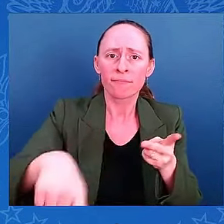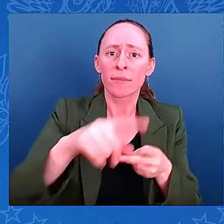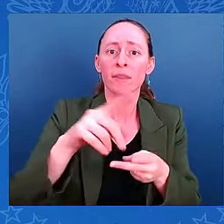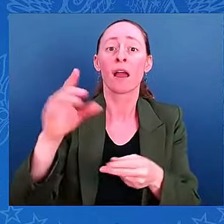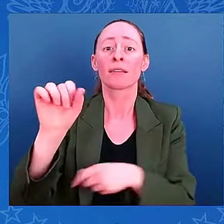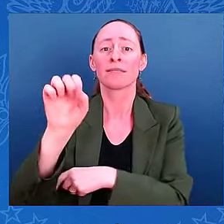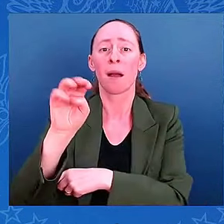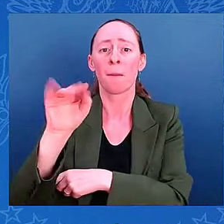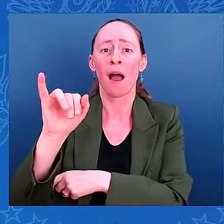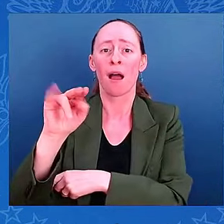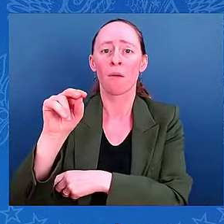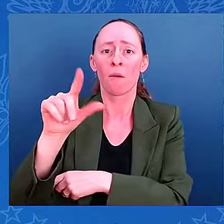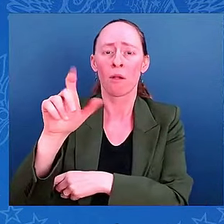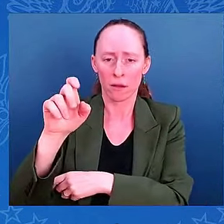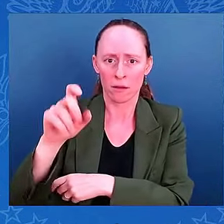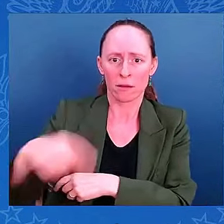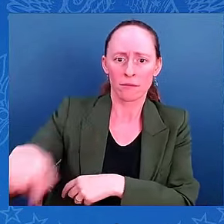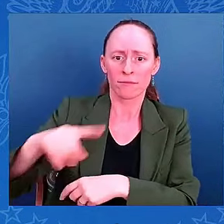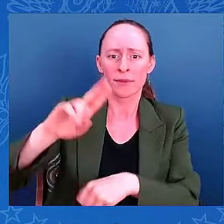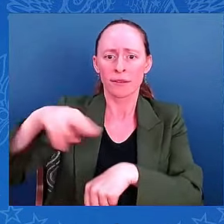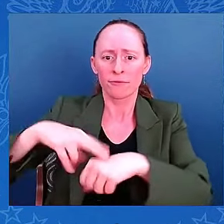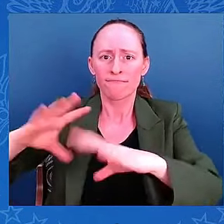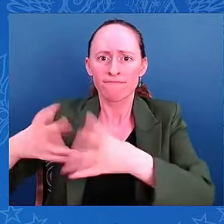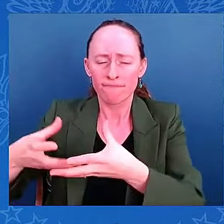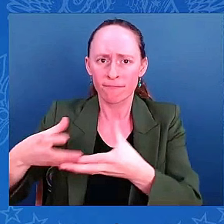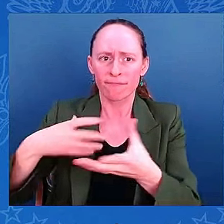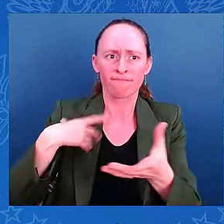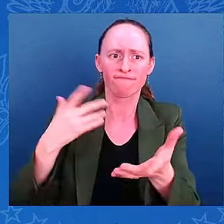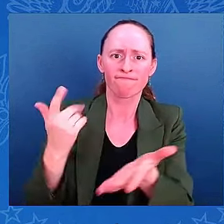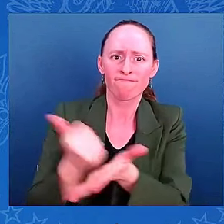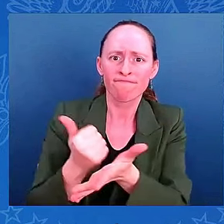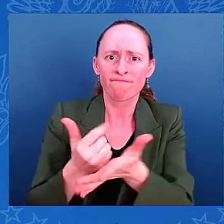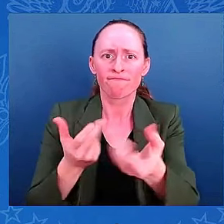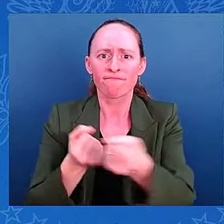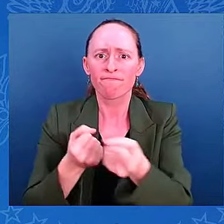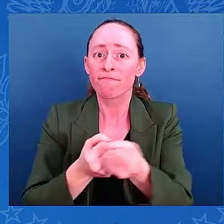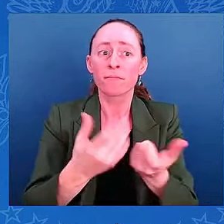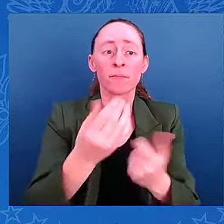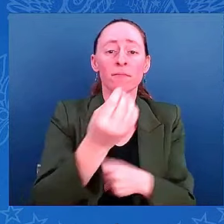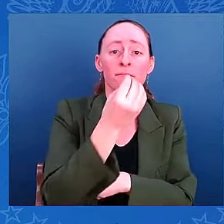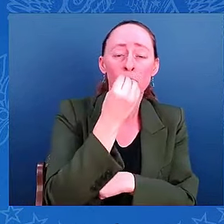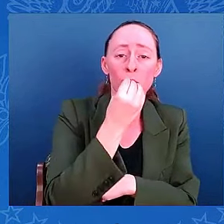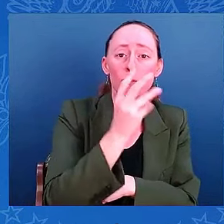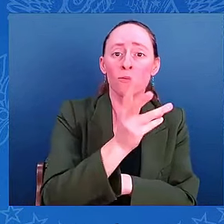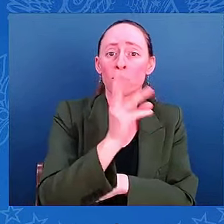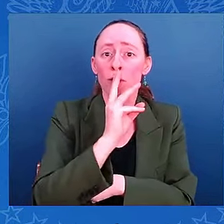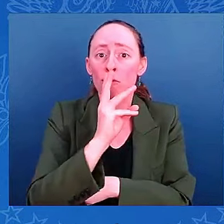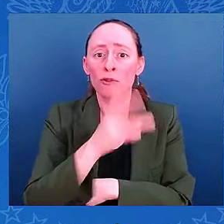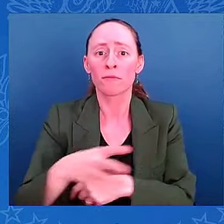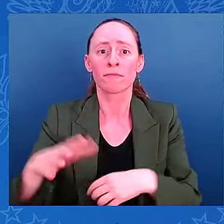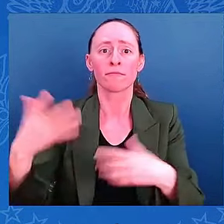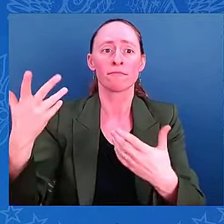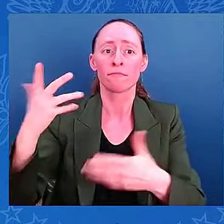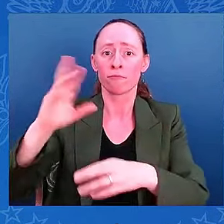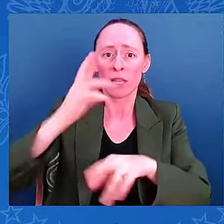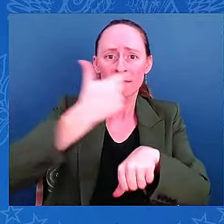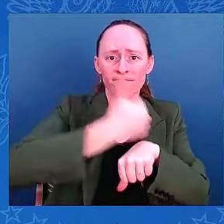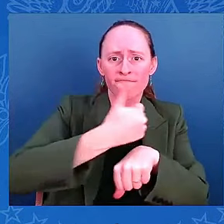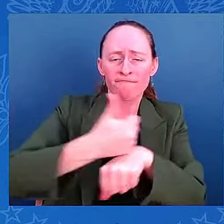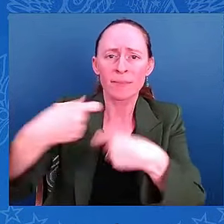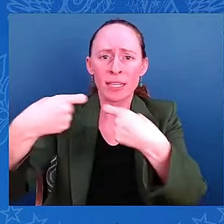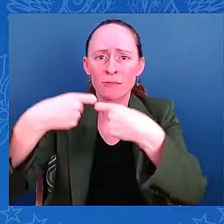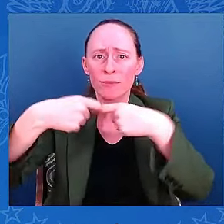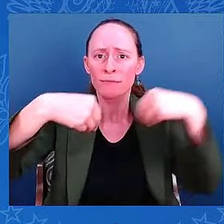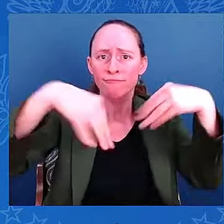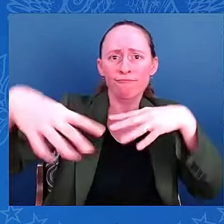ambulances to the region. In my direction, Administrator Criswell will be in the State Emergency Operations Center in Florida